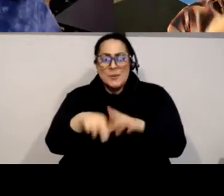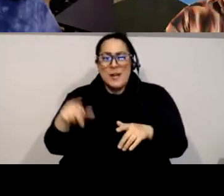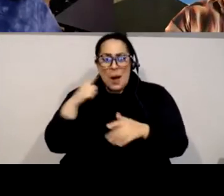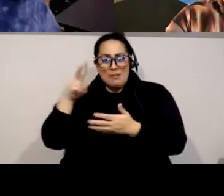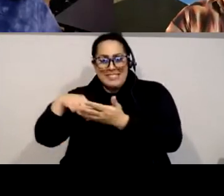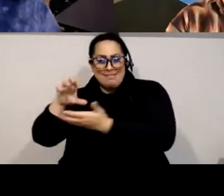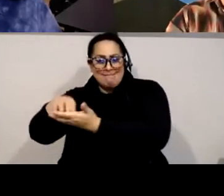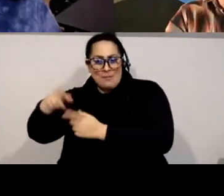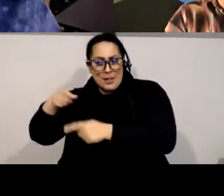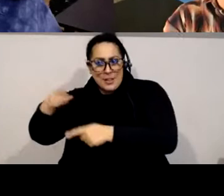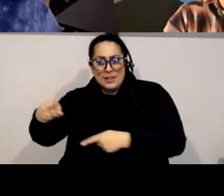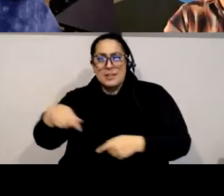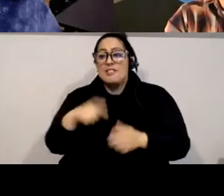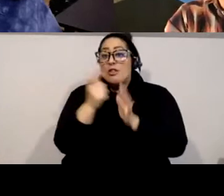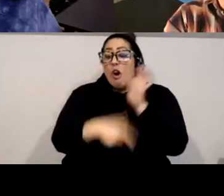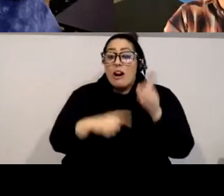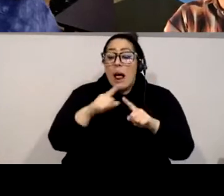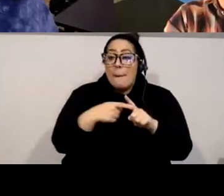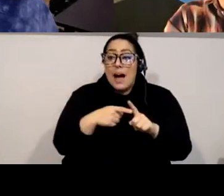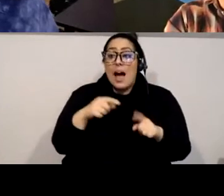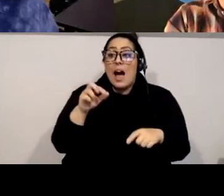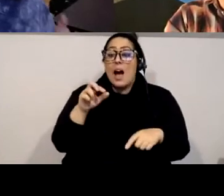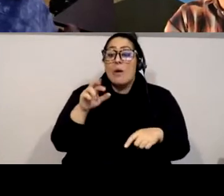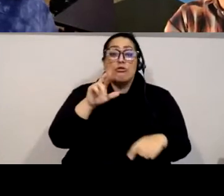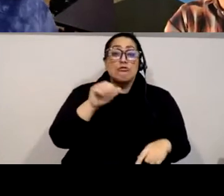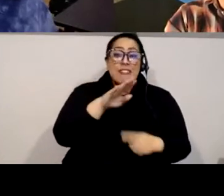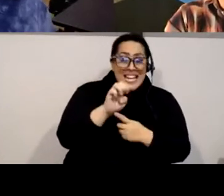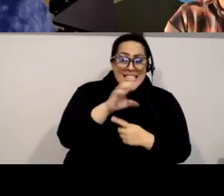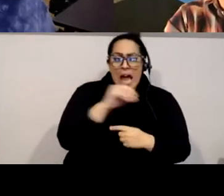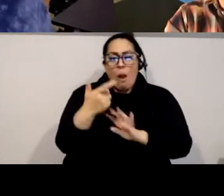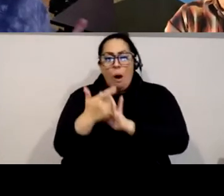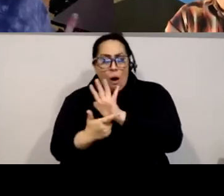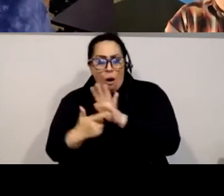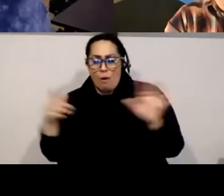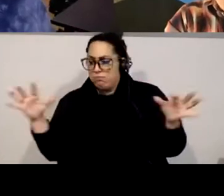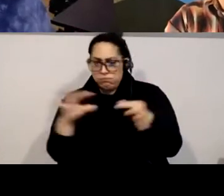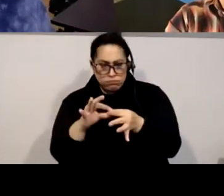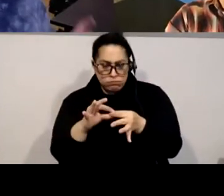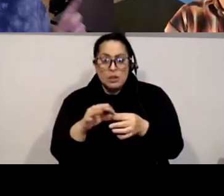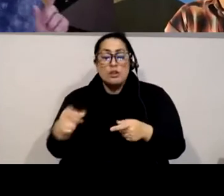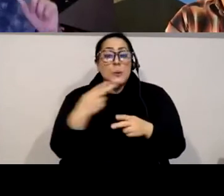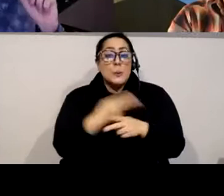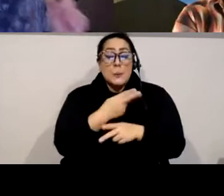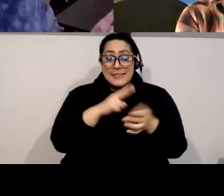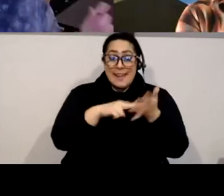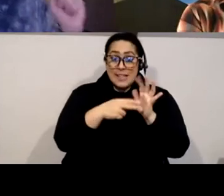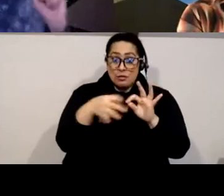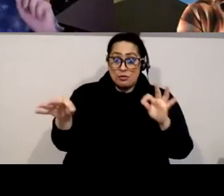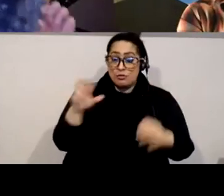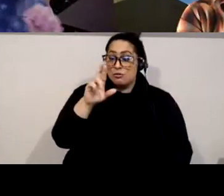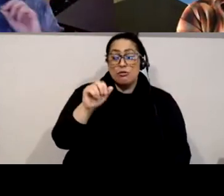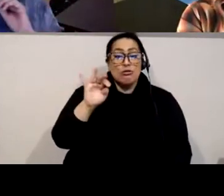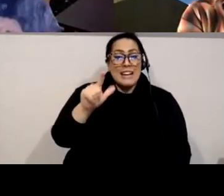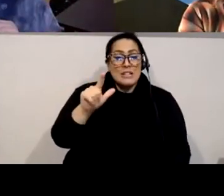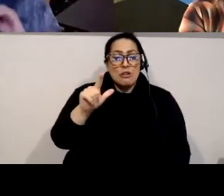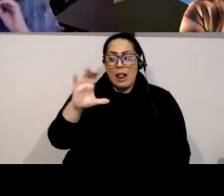from the, about race and law and the definition she used racial capitalism. I just want to read that the